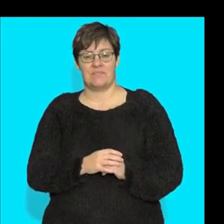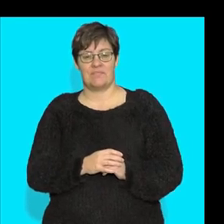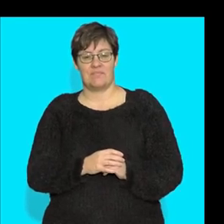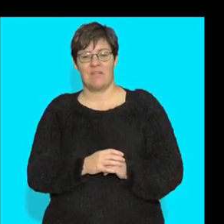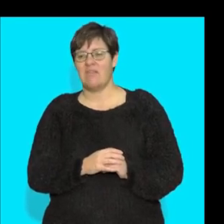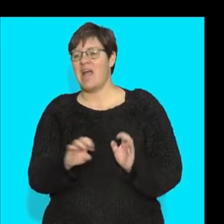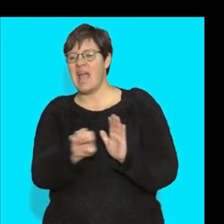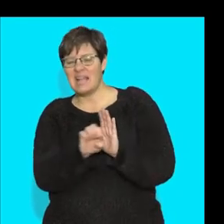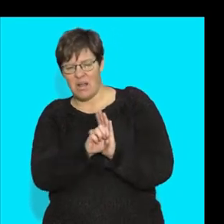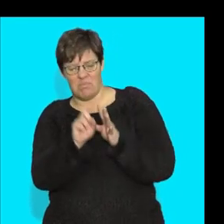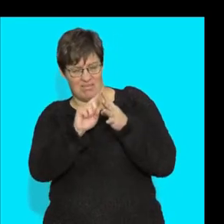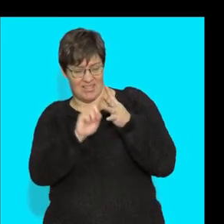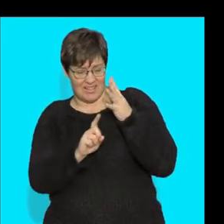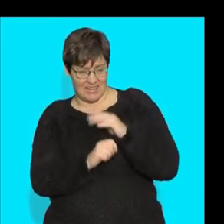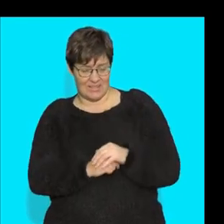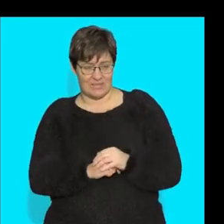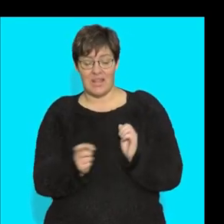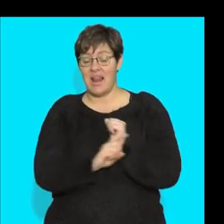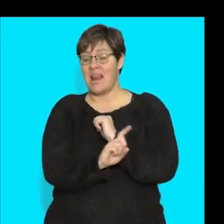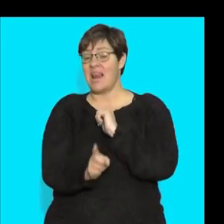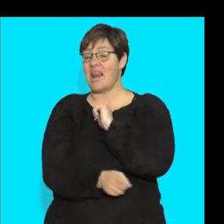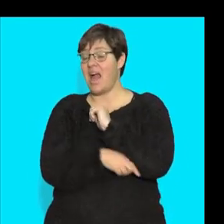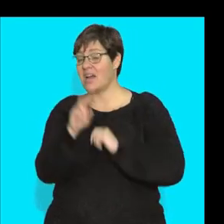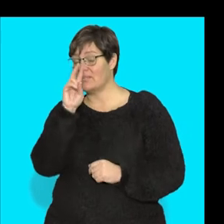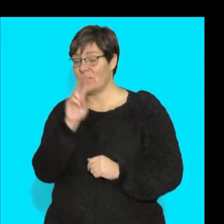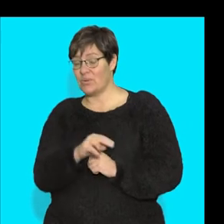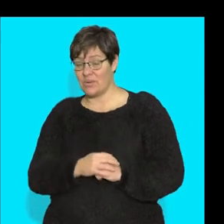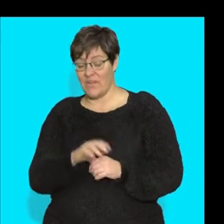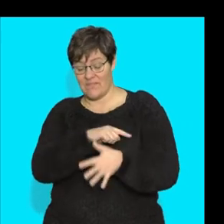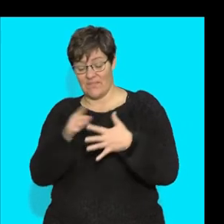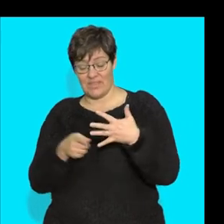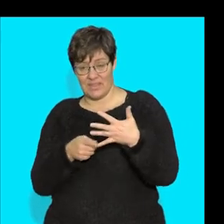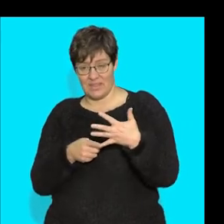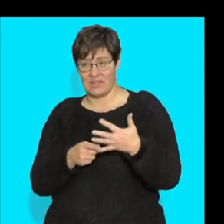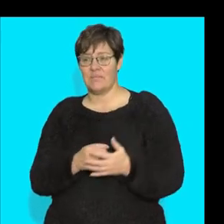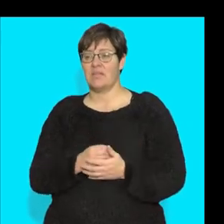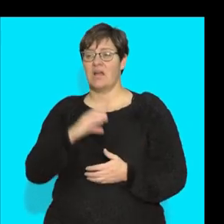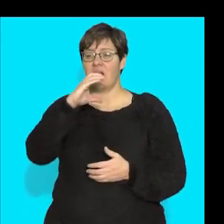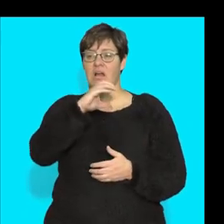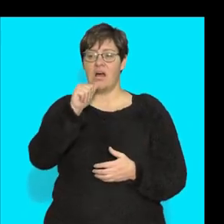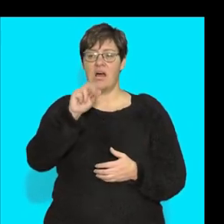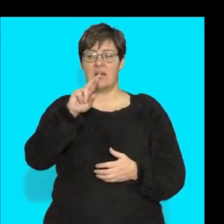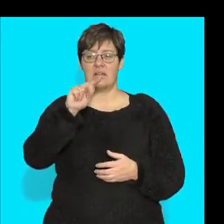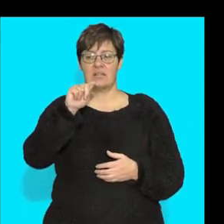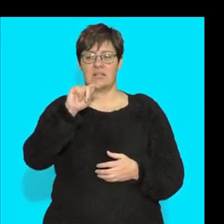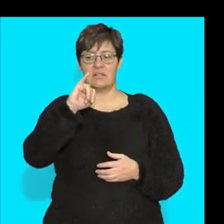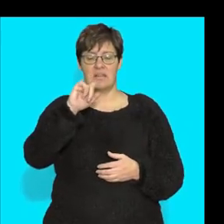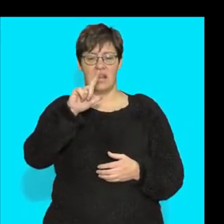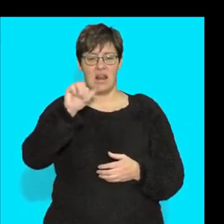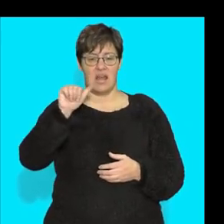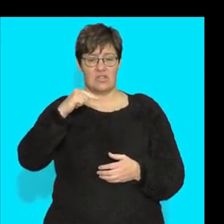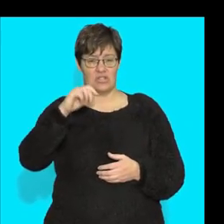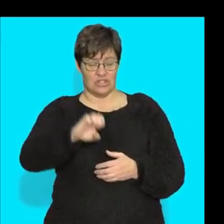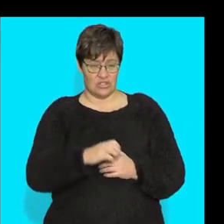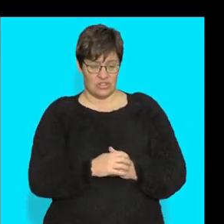of that. Now, the last tissue we're looking at is going to be cartilage. So guys, cartilage, all right,